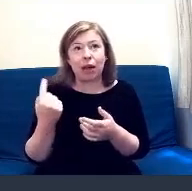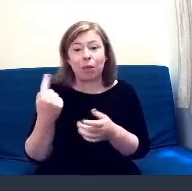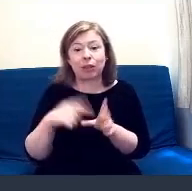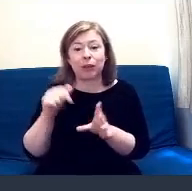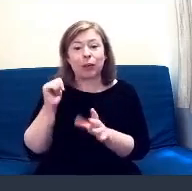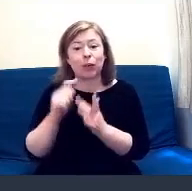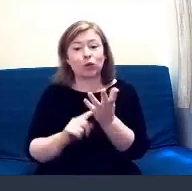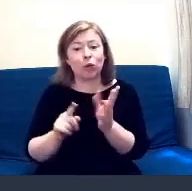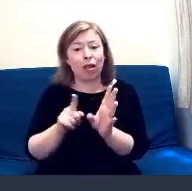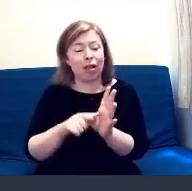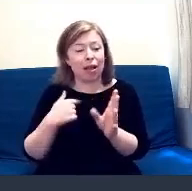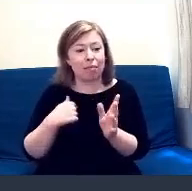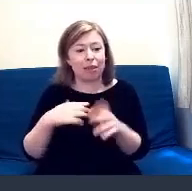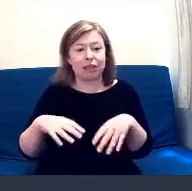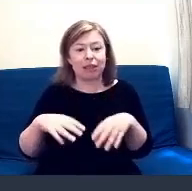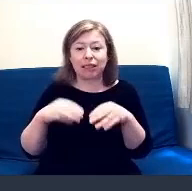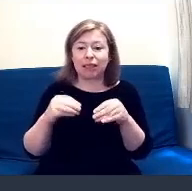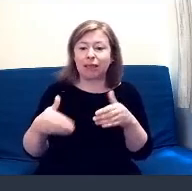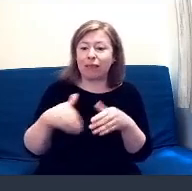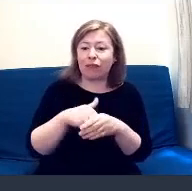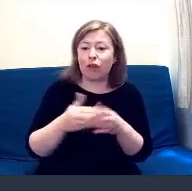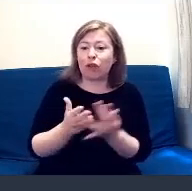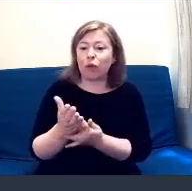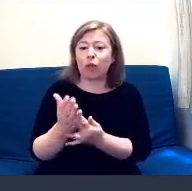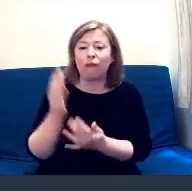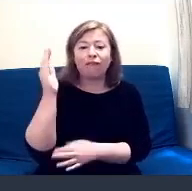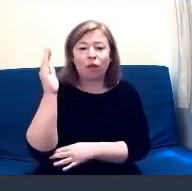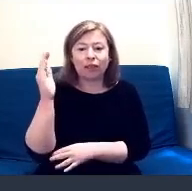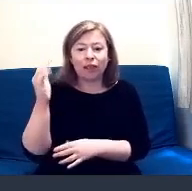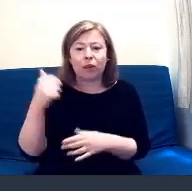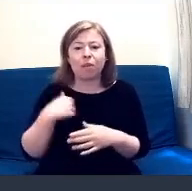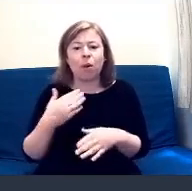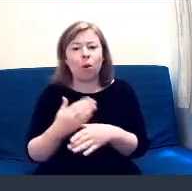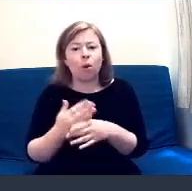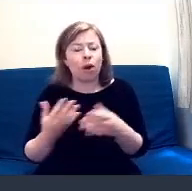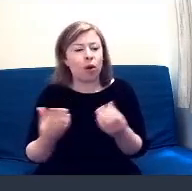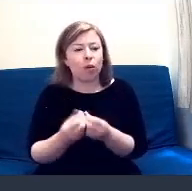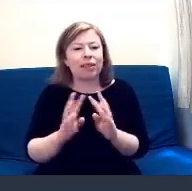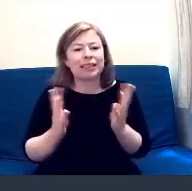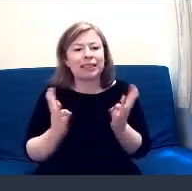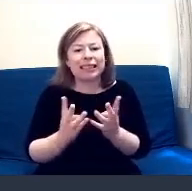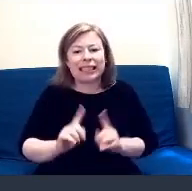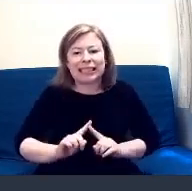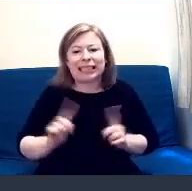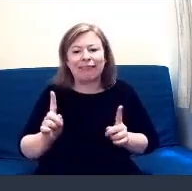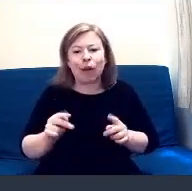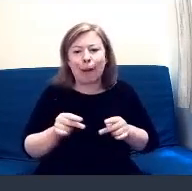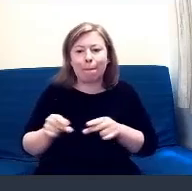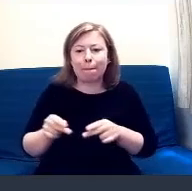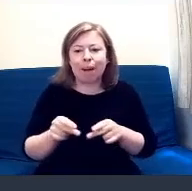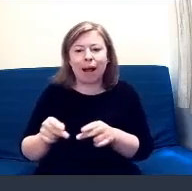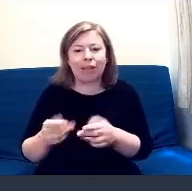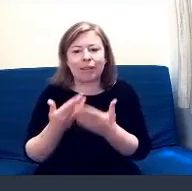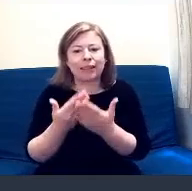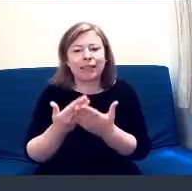I basically helped work with the team on the different path study that was created. That was